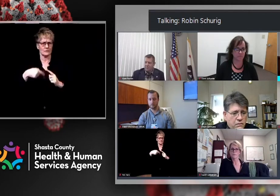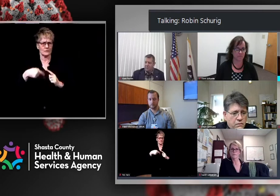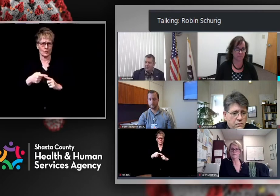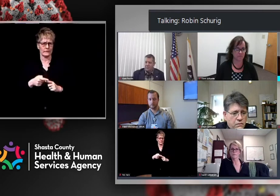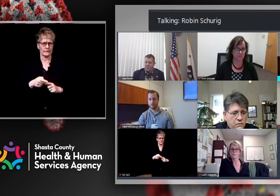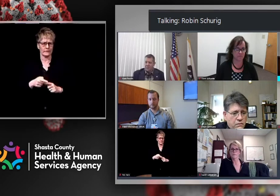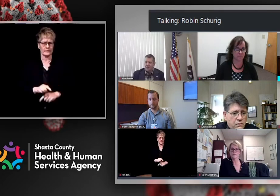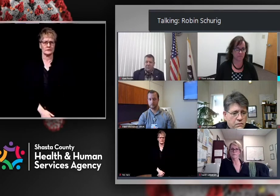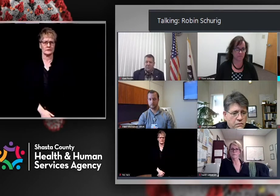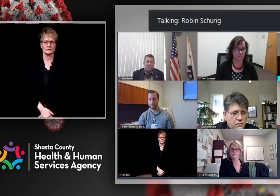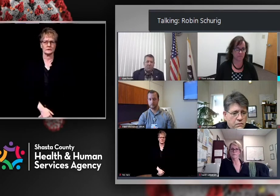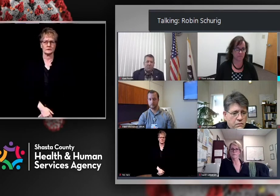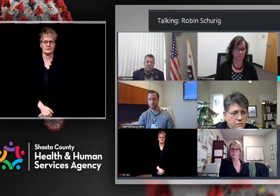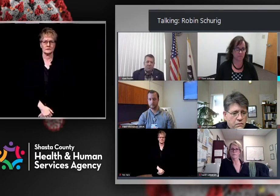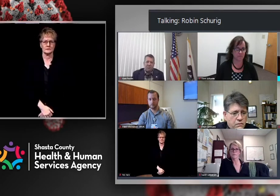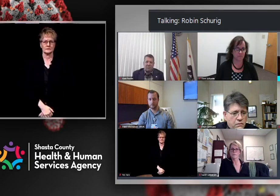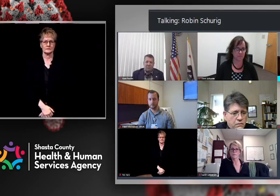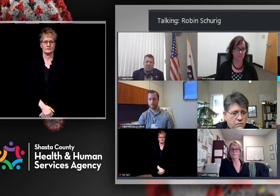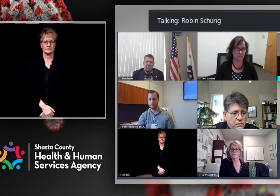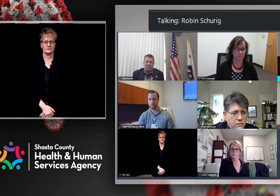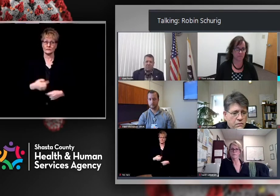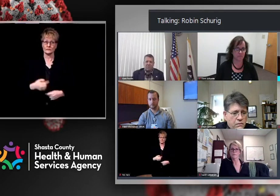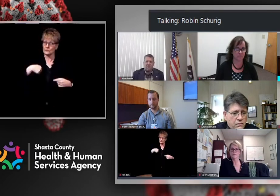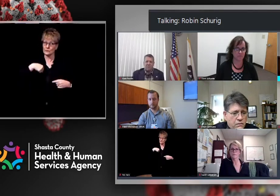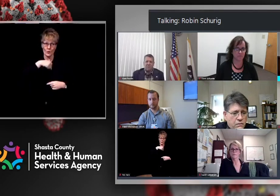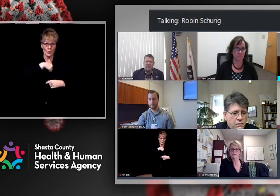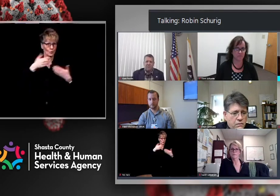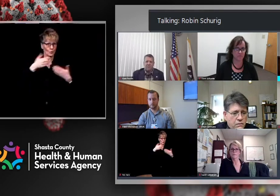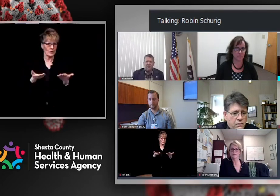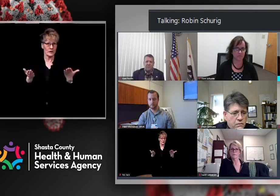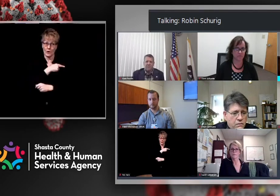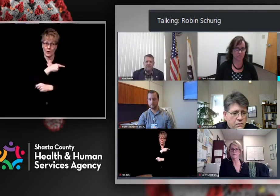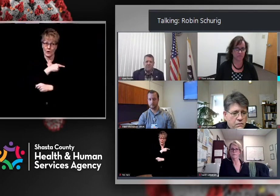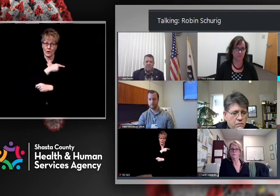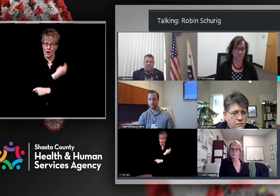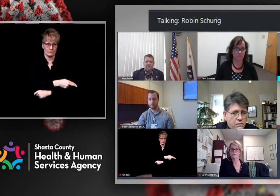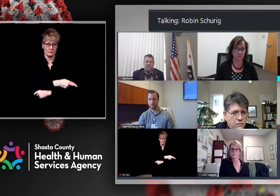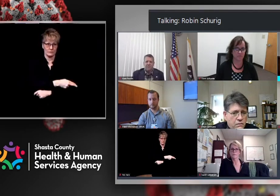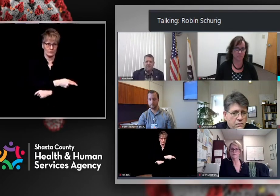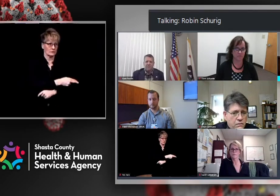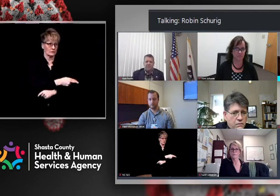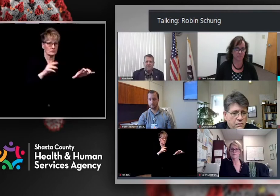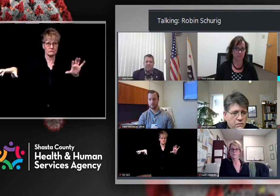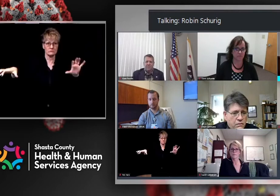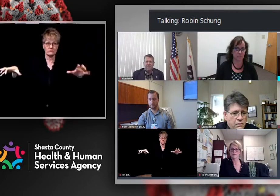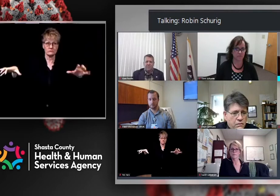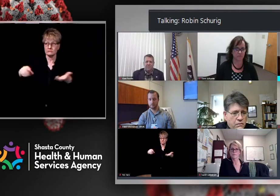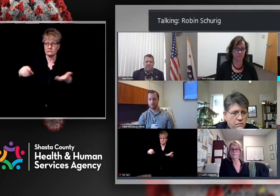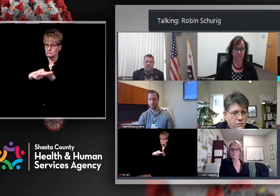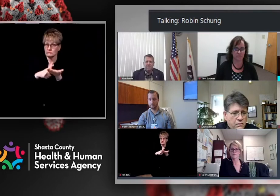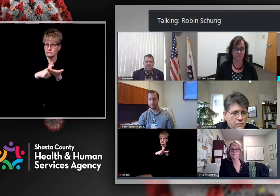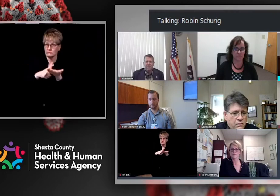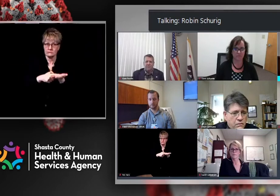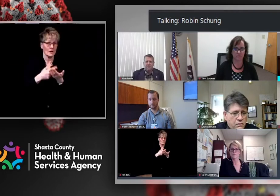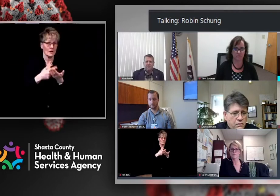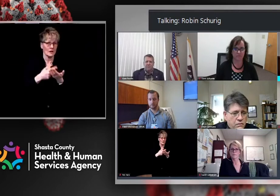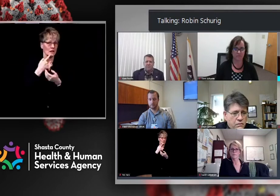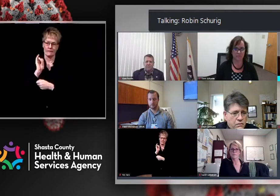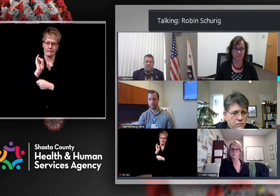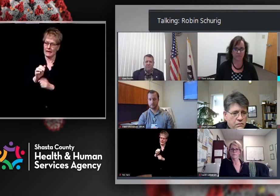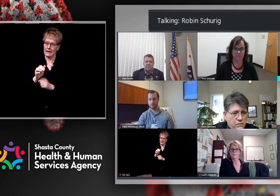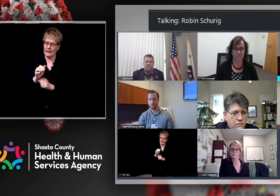have said, we don't believe that that 17% is accurate. And if it is, you know, it could be some sort of just random